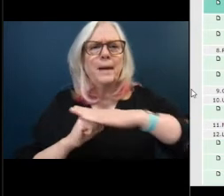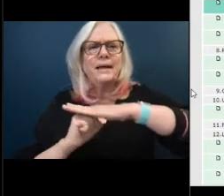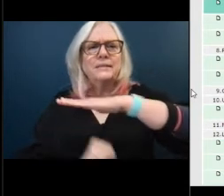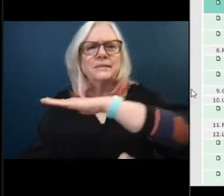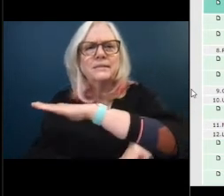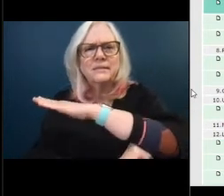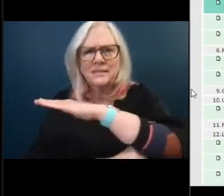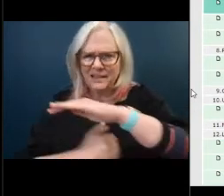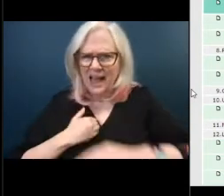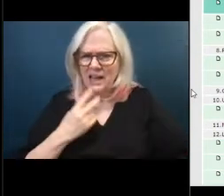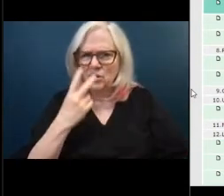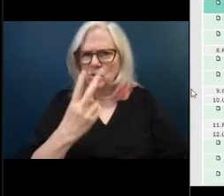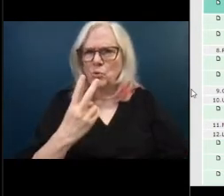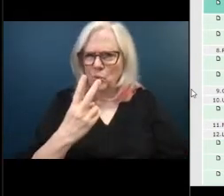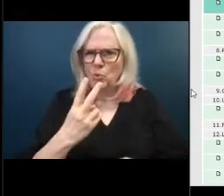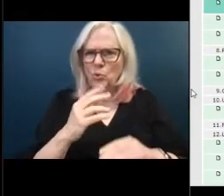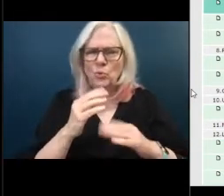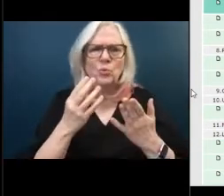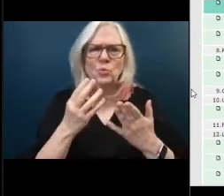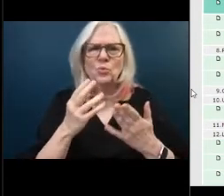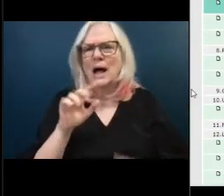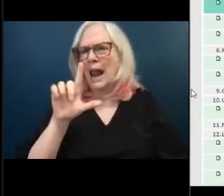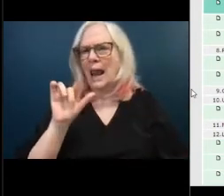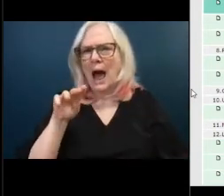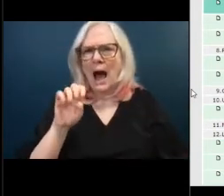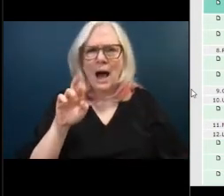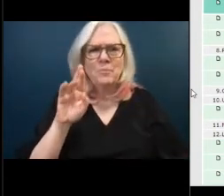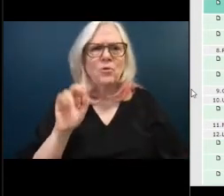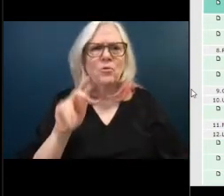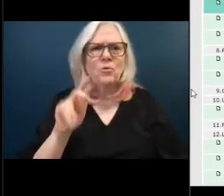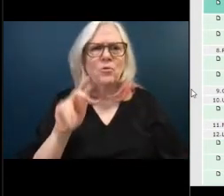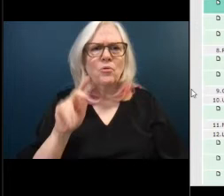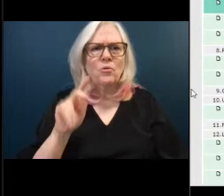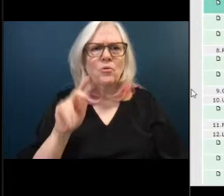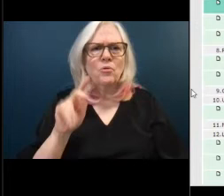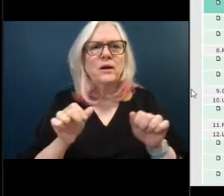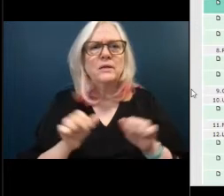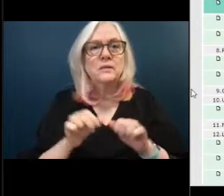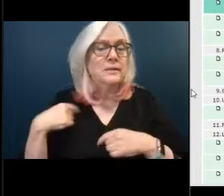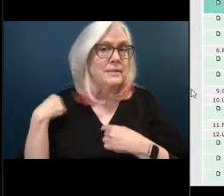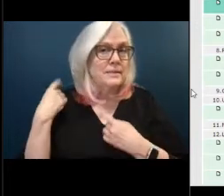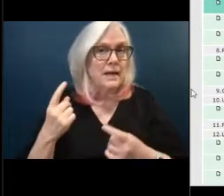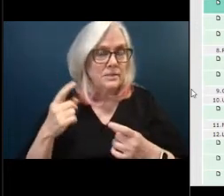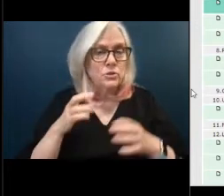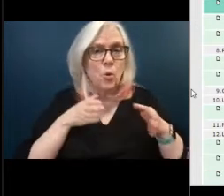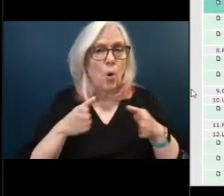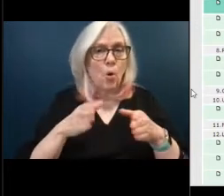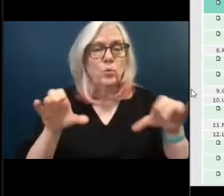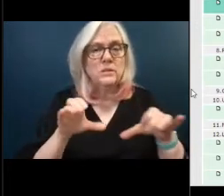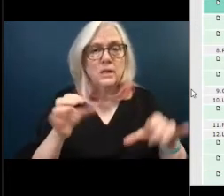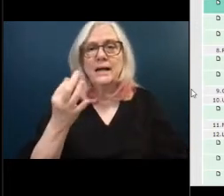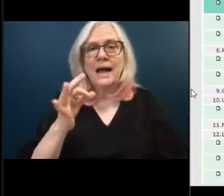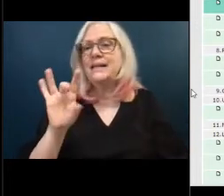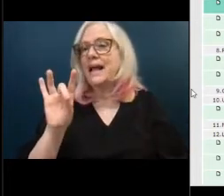in some areas and since the road was done in 83 it hasn't been resurfaced it's been patched and pothole